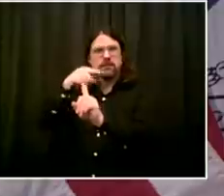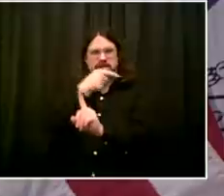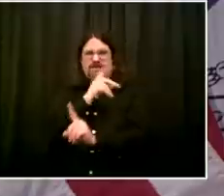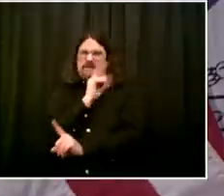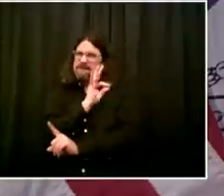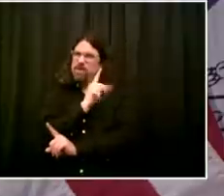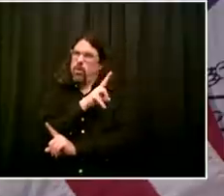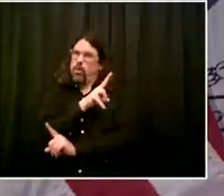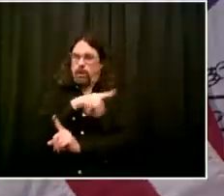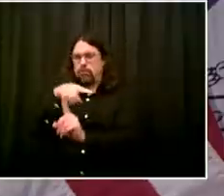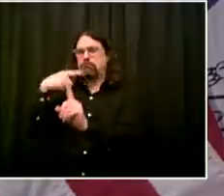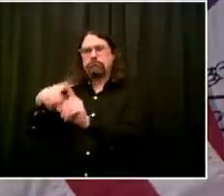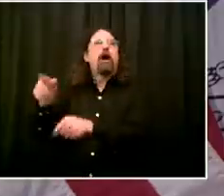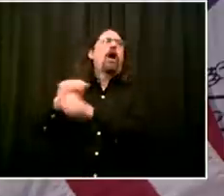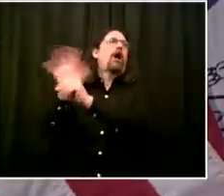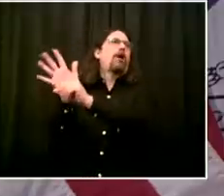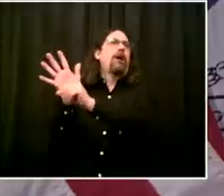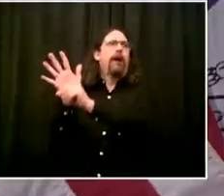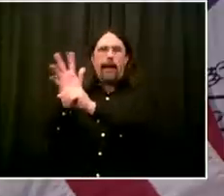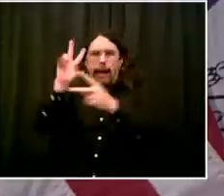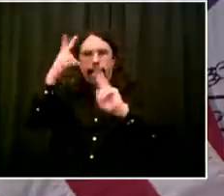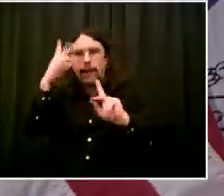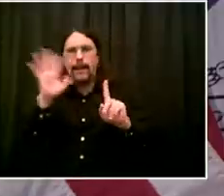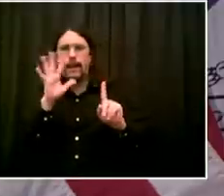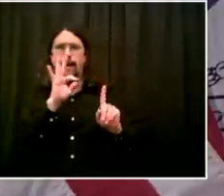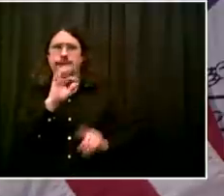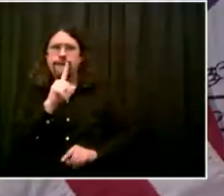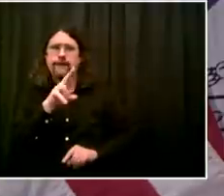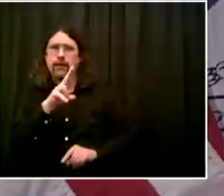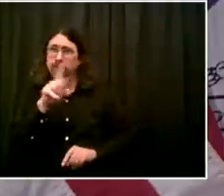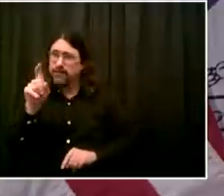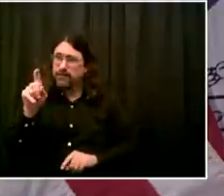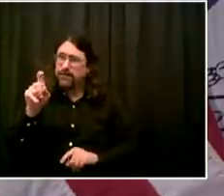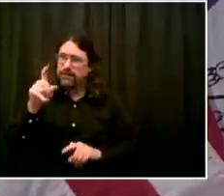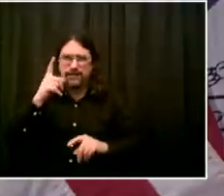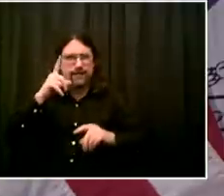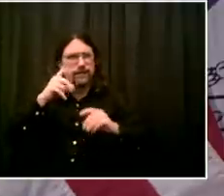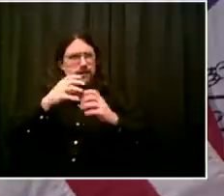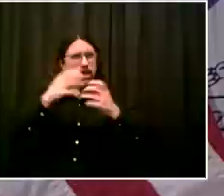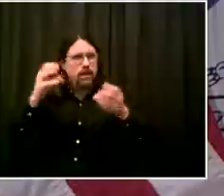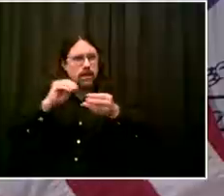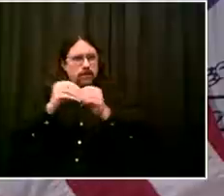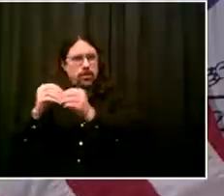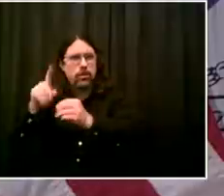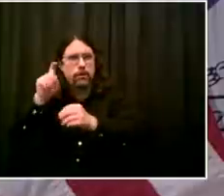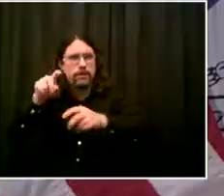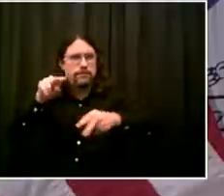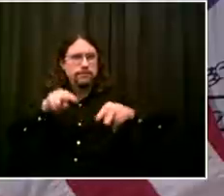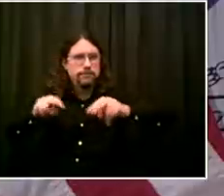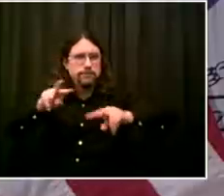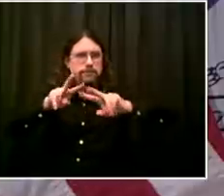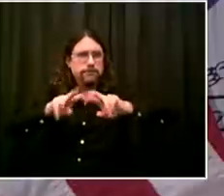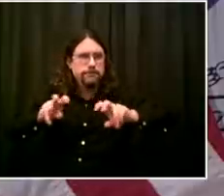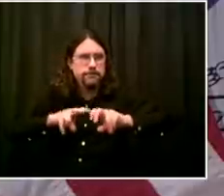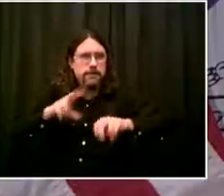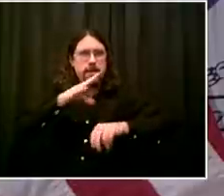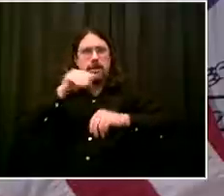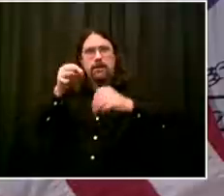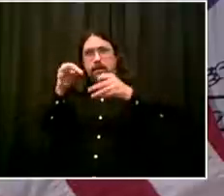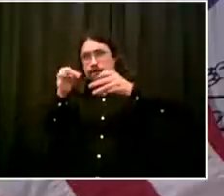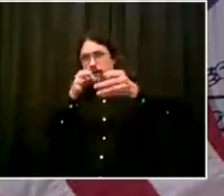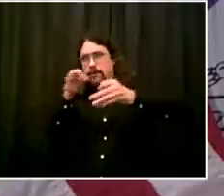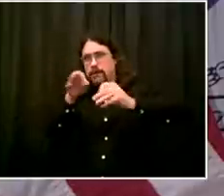in the, uh, months ahead because we really need to guard against, uh, a big flu season